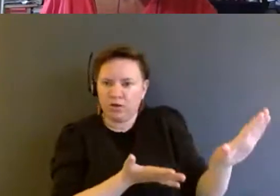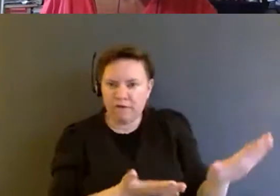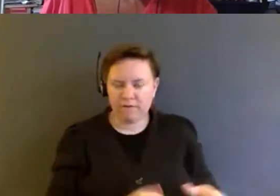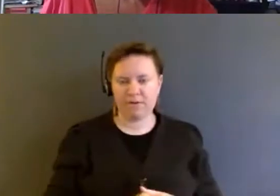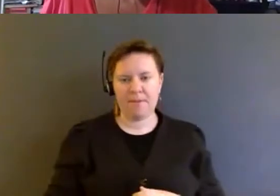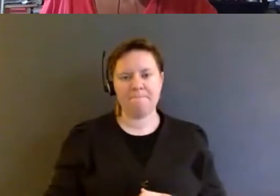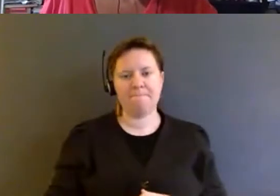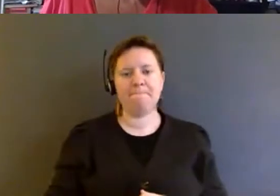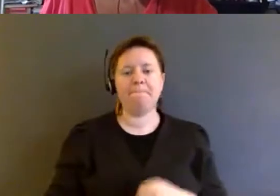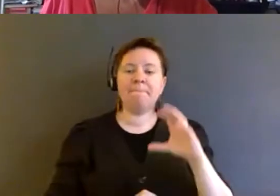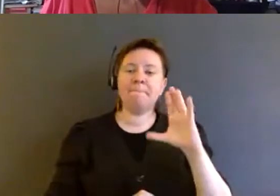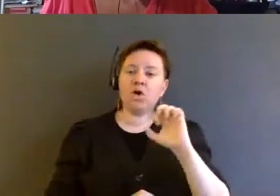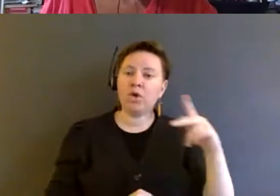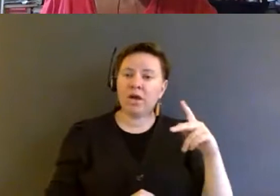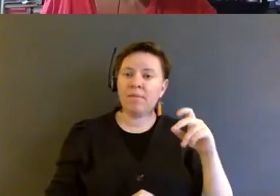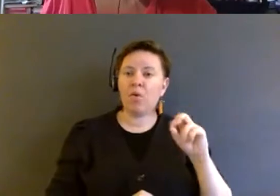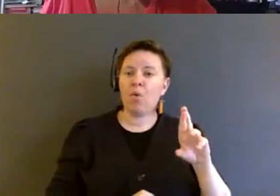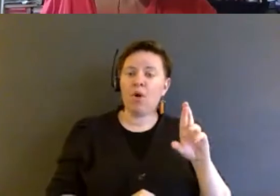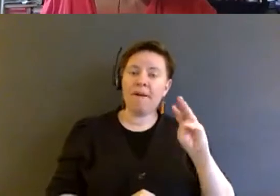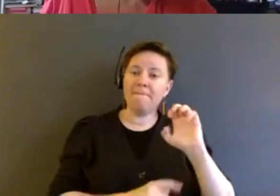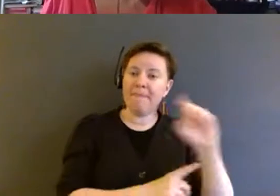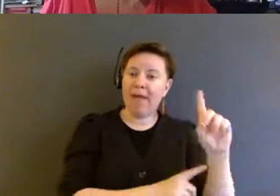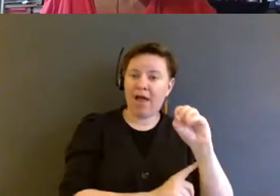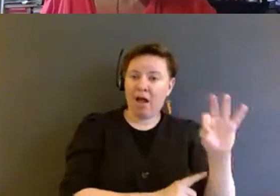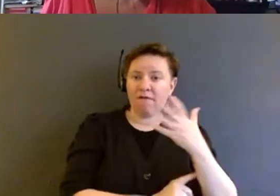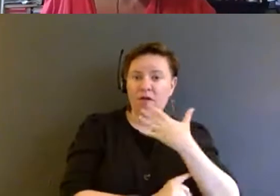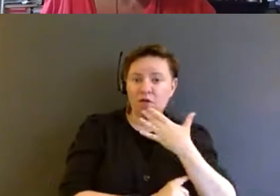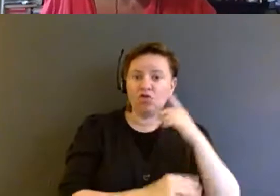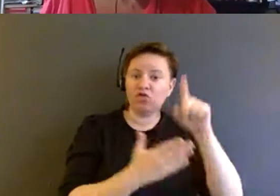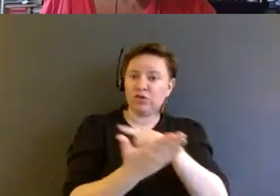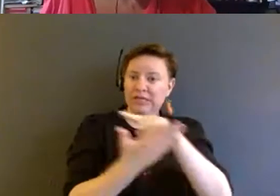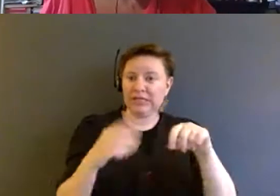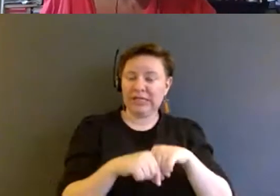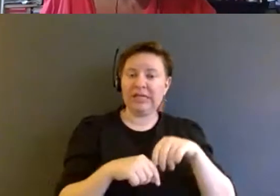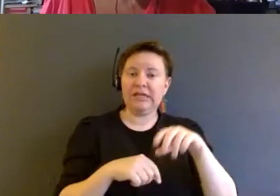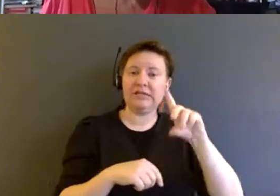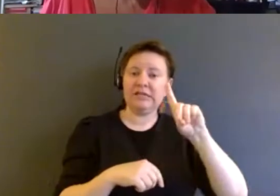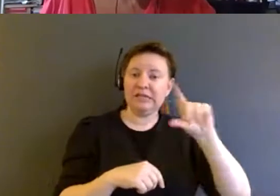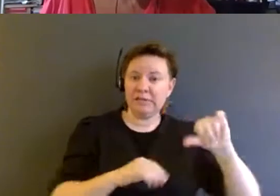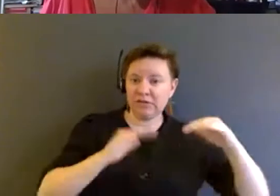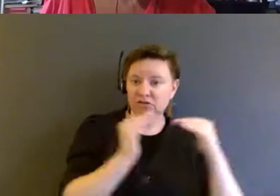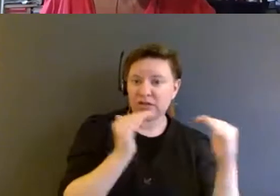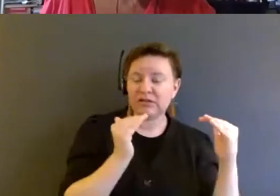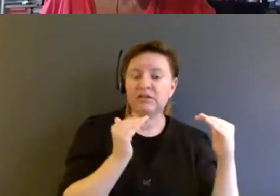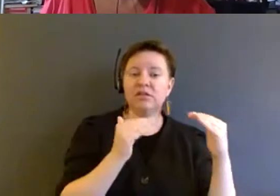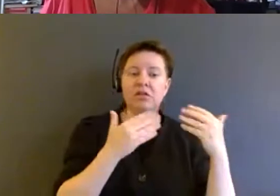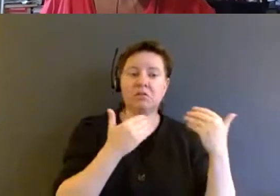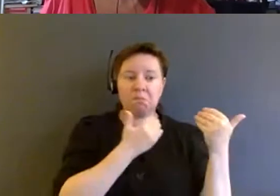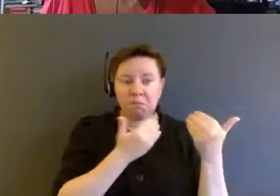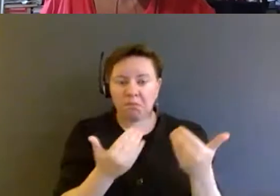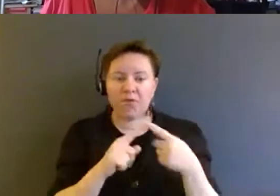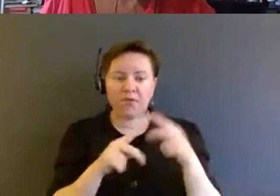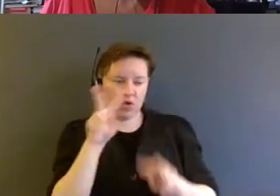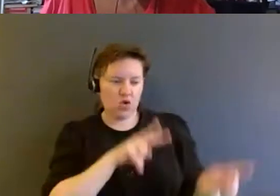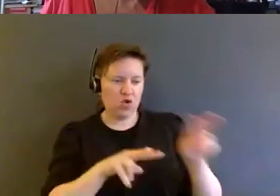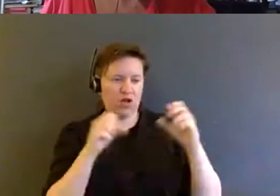Crip or mad of color critique and disability justice urge us to move from approaches that look at violence and